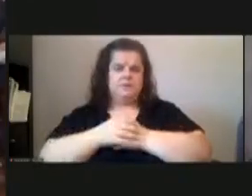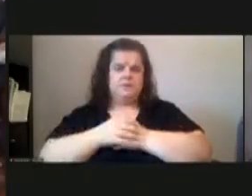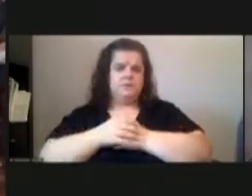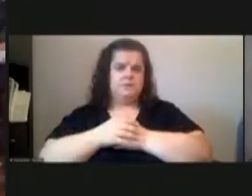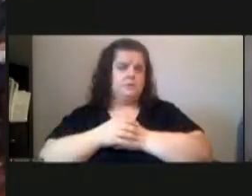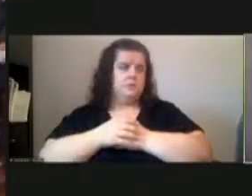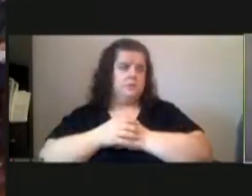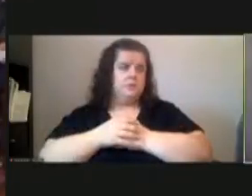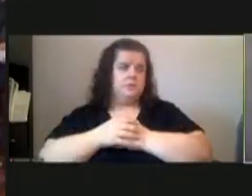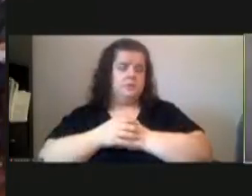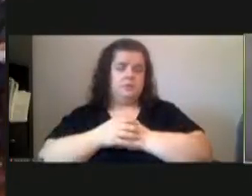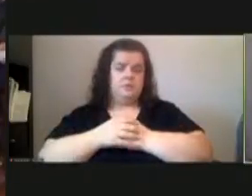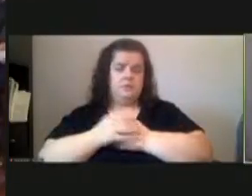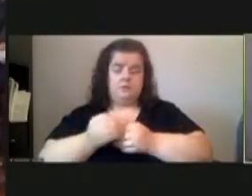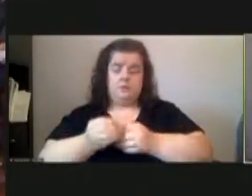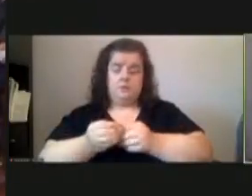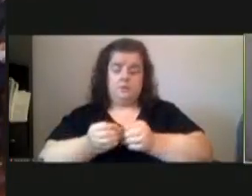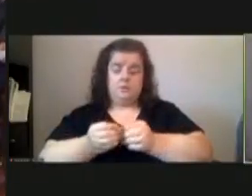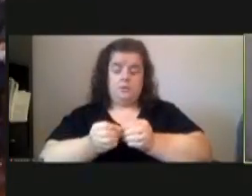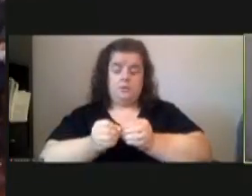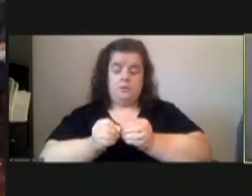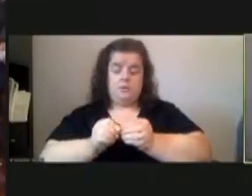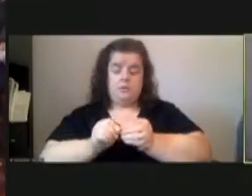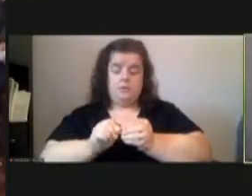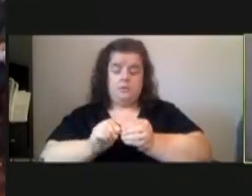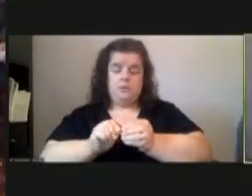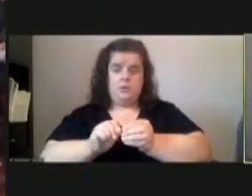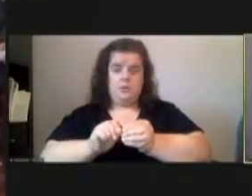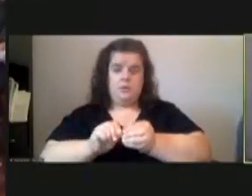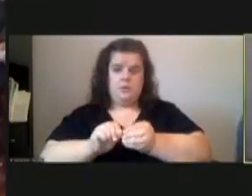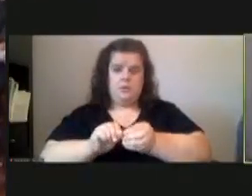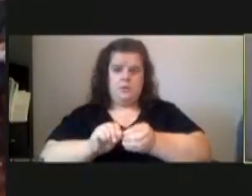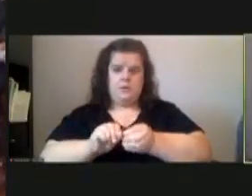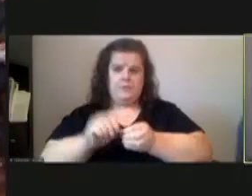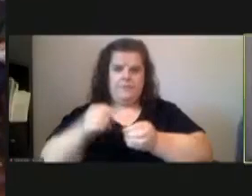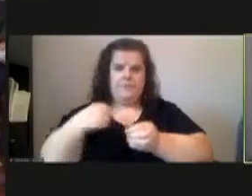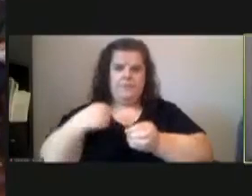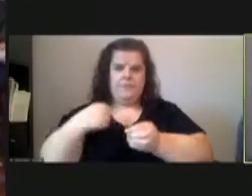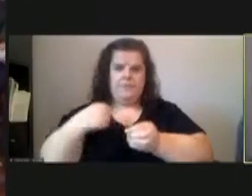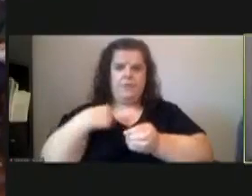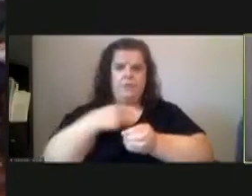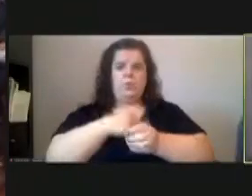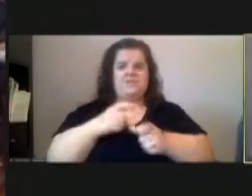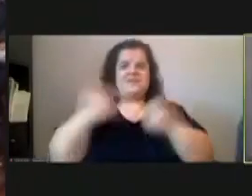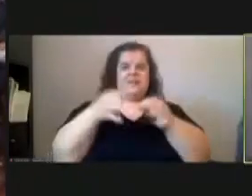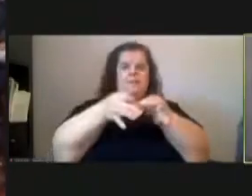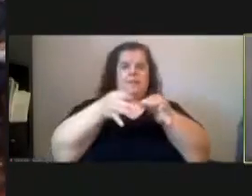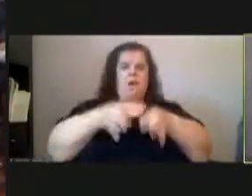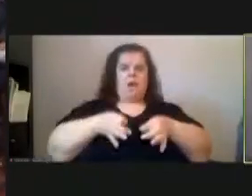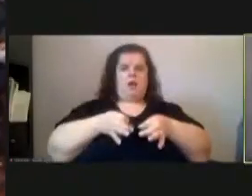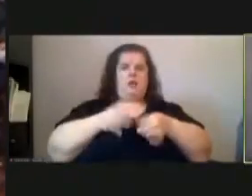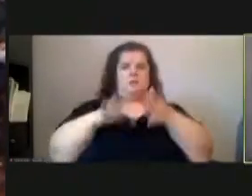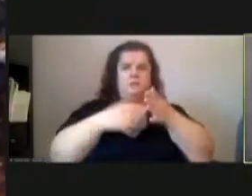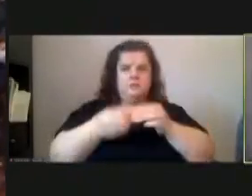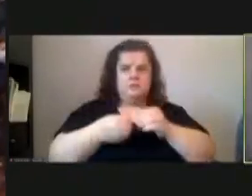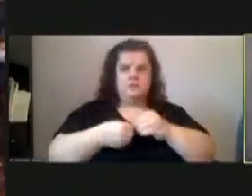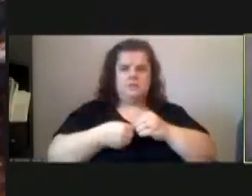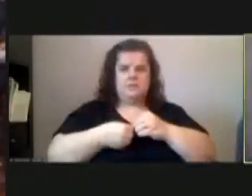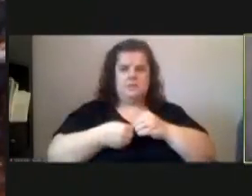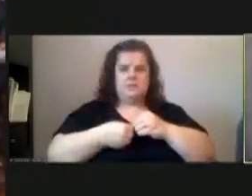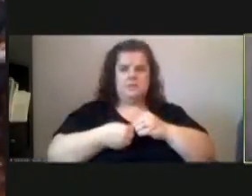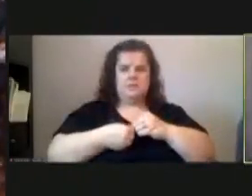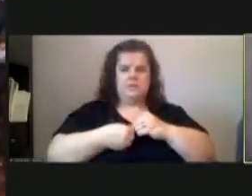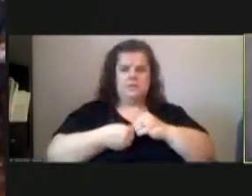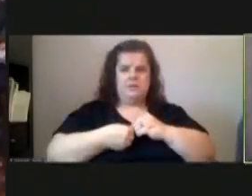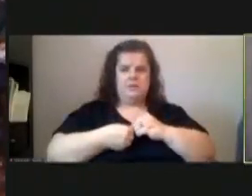okay so we're significant behind schedule a lot of projects are significant behind schedule given